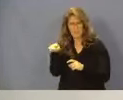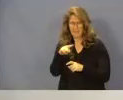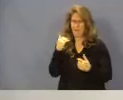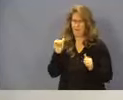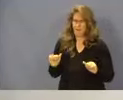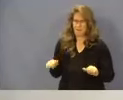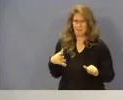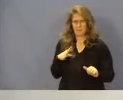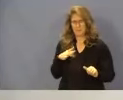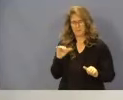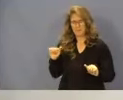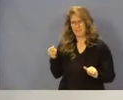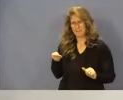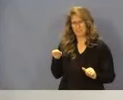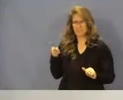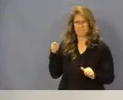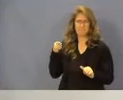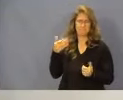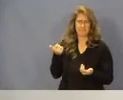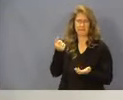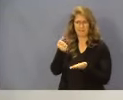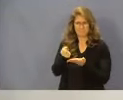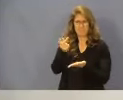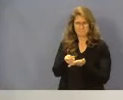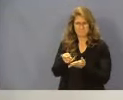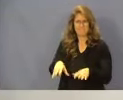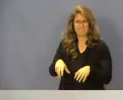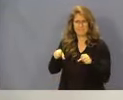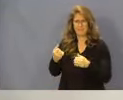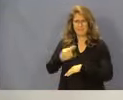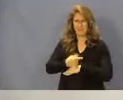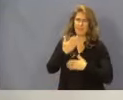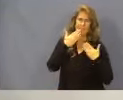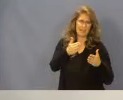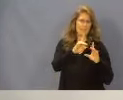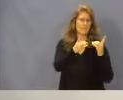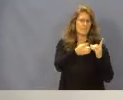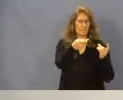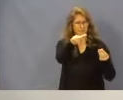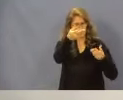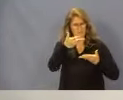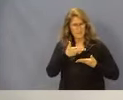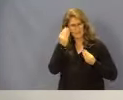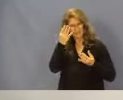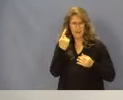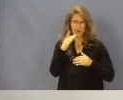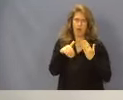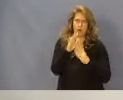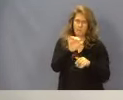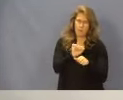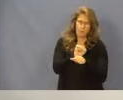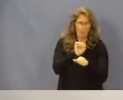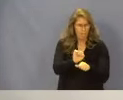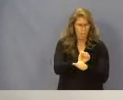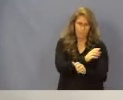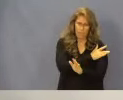we have and pass over today. And I thank the department for providing information and the work that goes in in the background. Even though